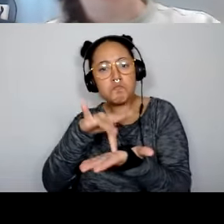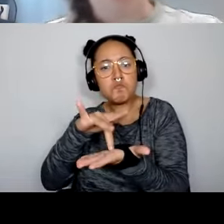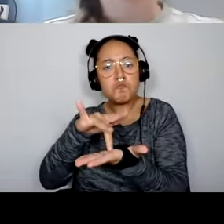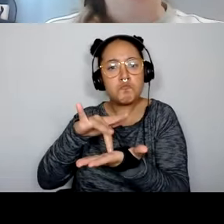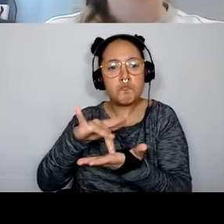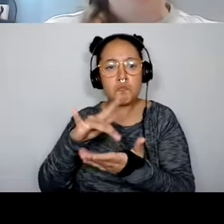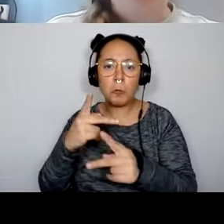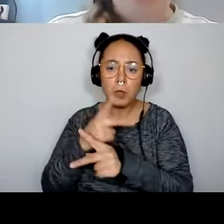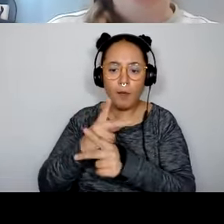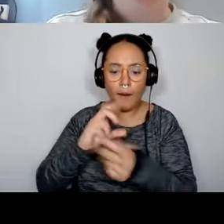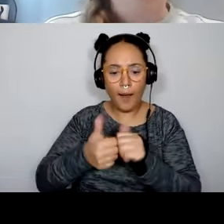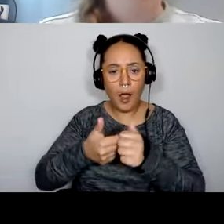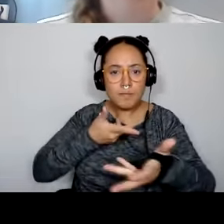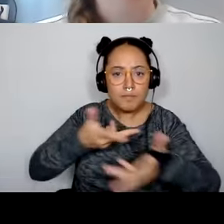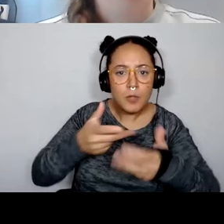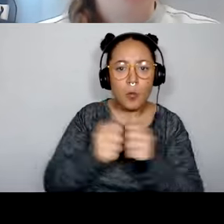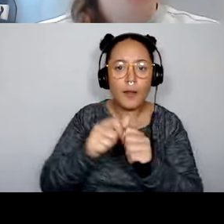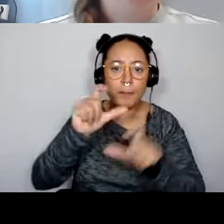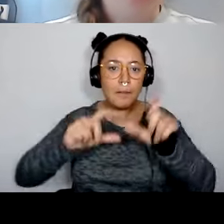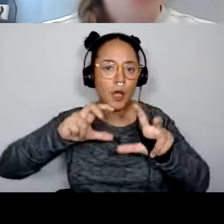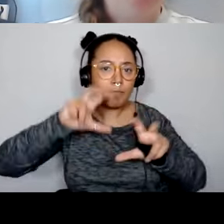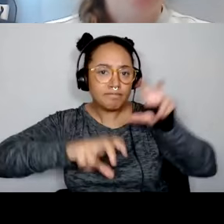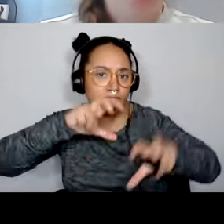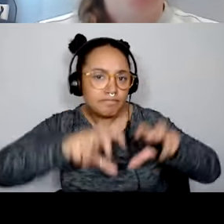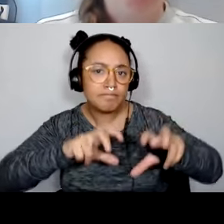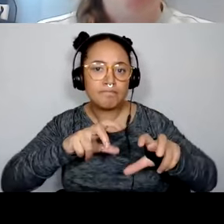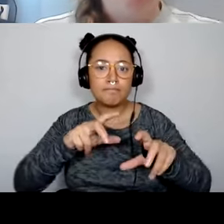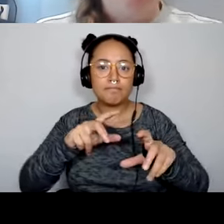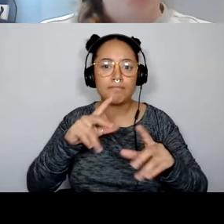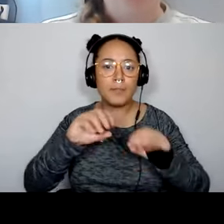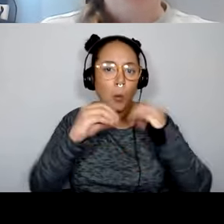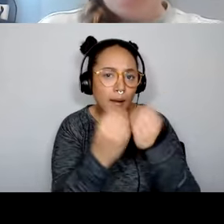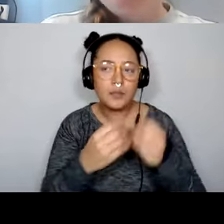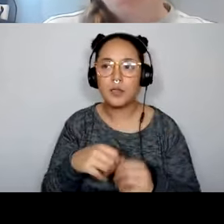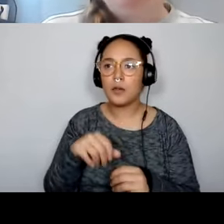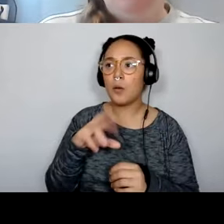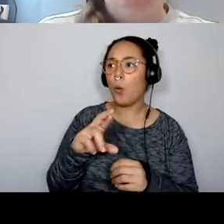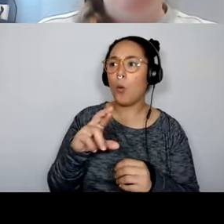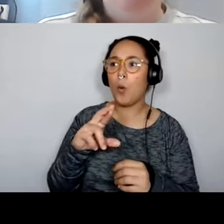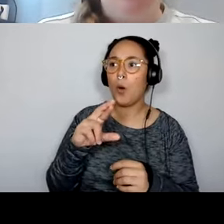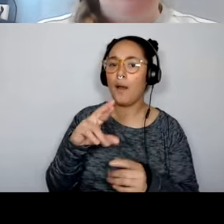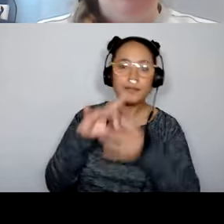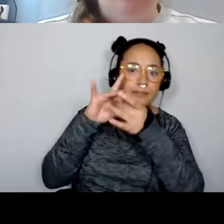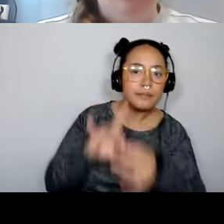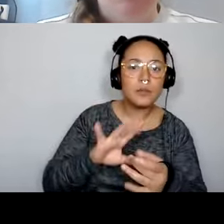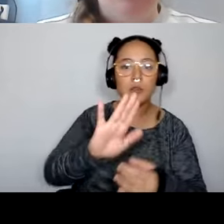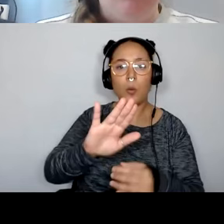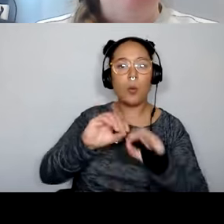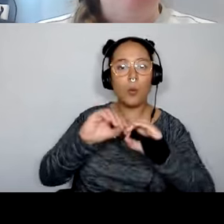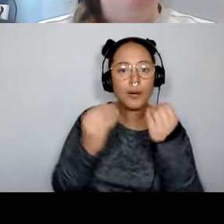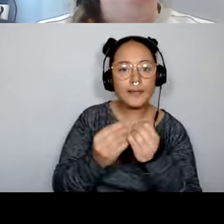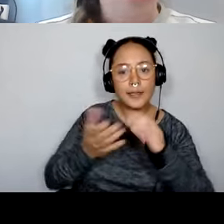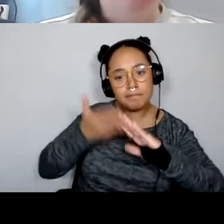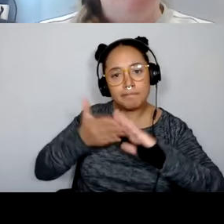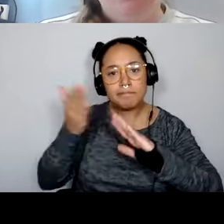thinking about, you know, unique opportunities within the work that you're doing. So, Richard, again, we'll get into a little bit